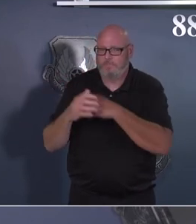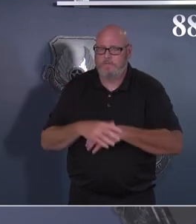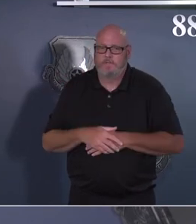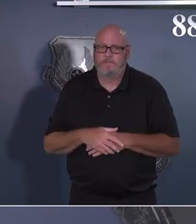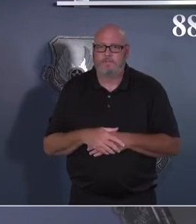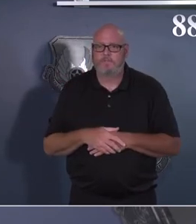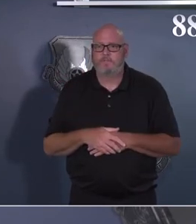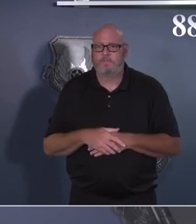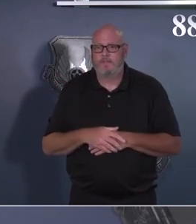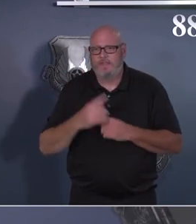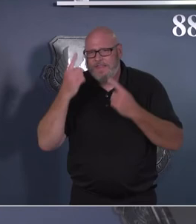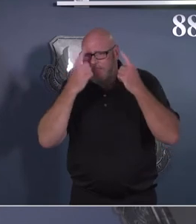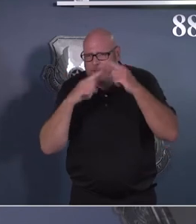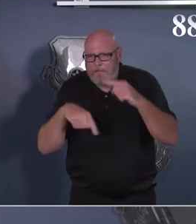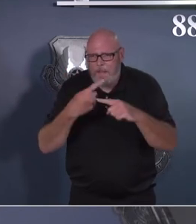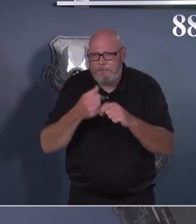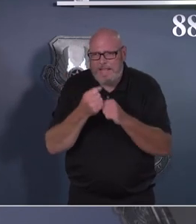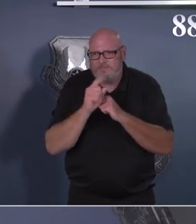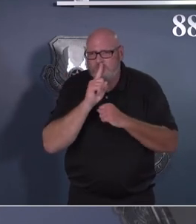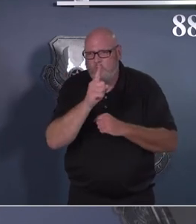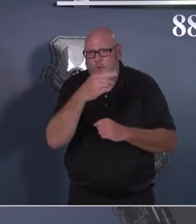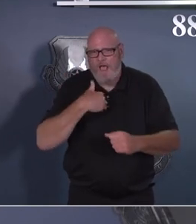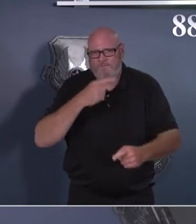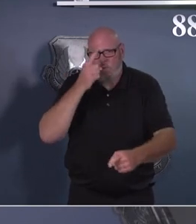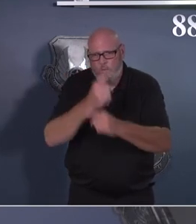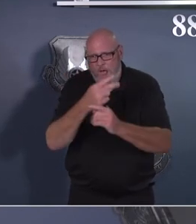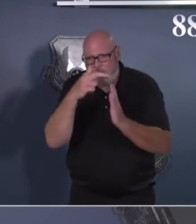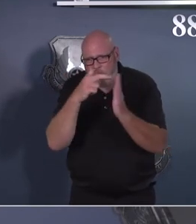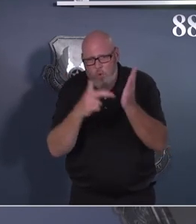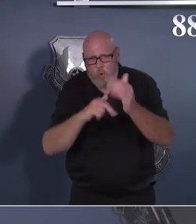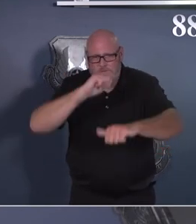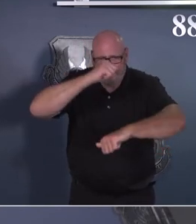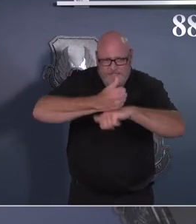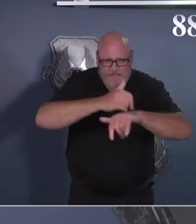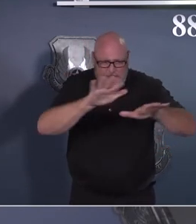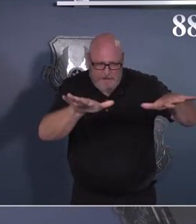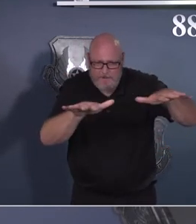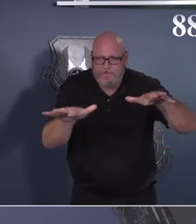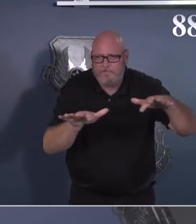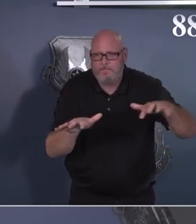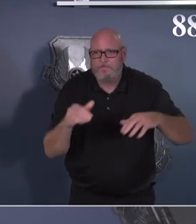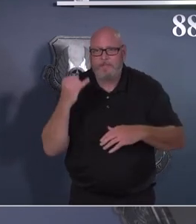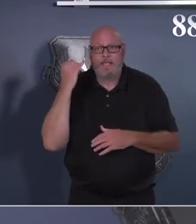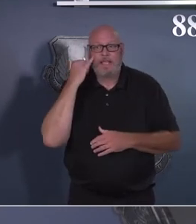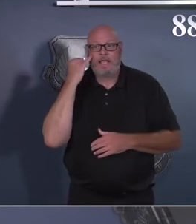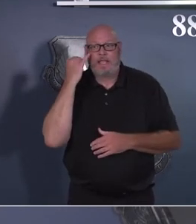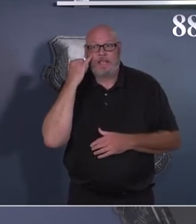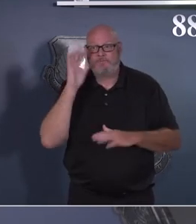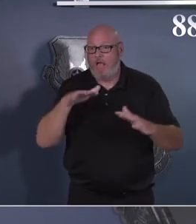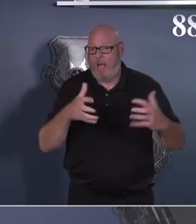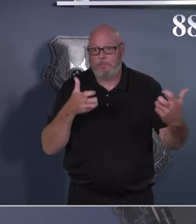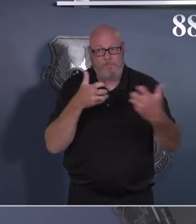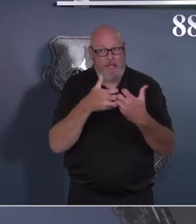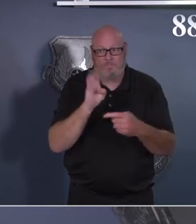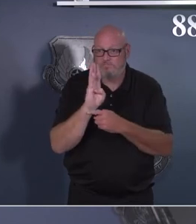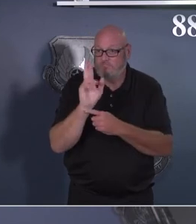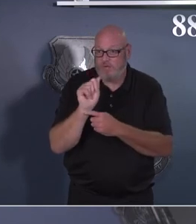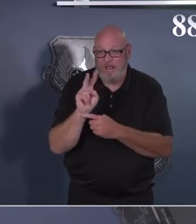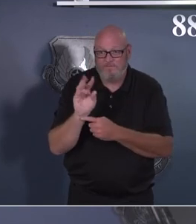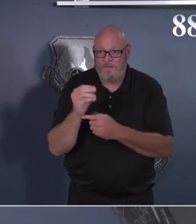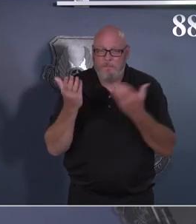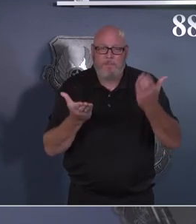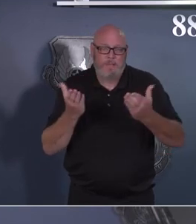make sure you've got the appropriate mitigating measures in there. Otherwise, it may be at risk of disapproval. Sir, we have one final question.